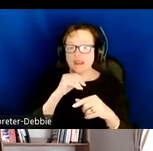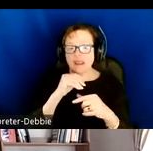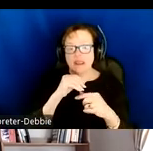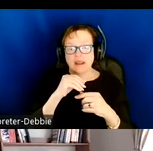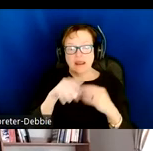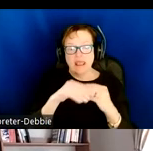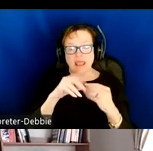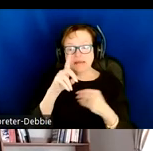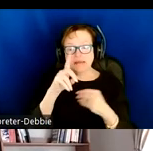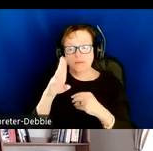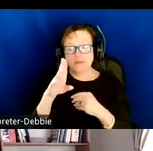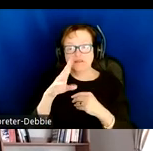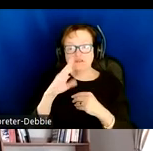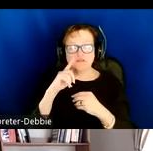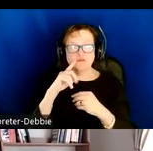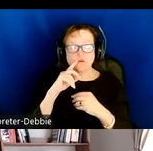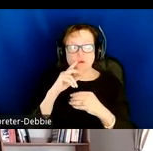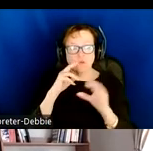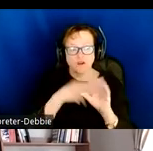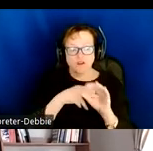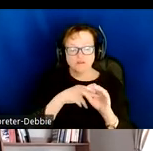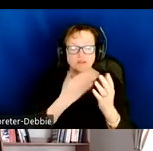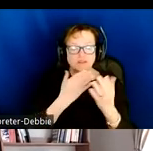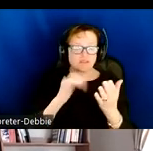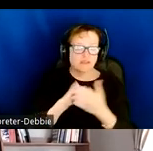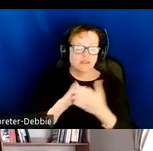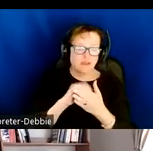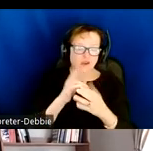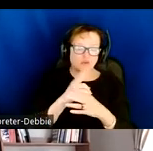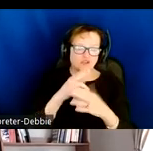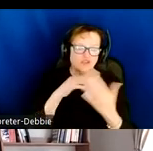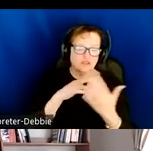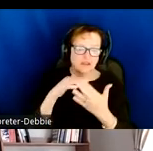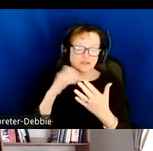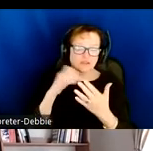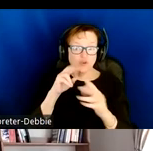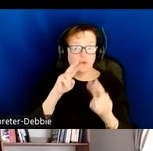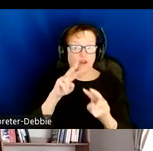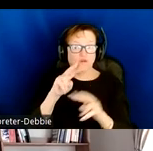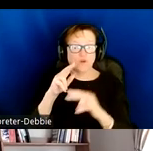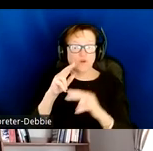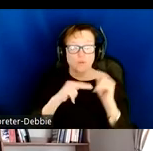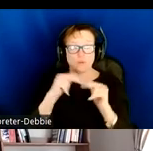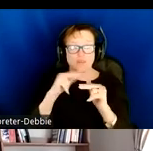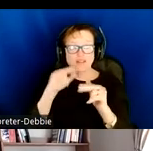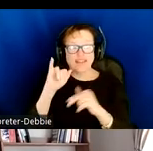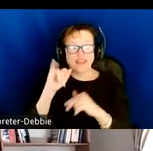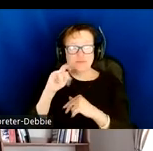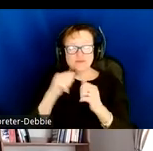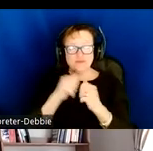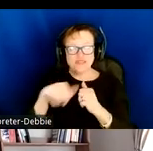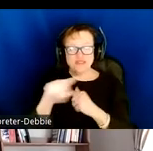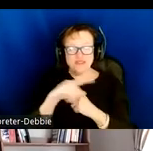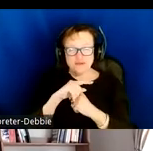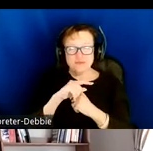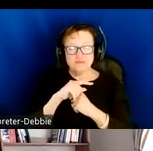for participants for participation in things like user studies. So we look forward to building image together with you. And